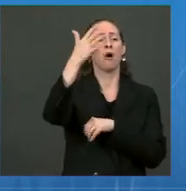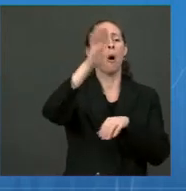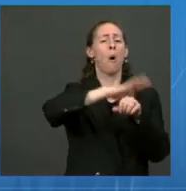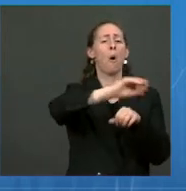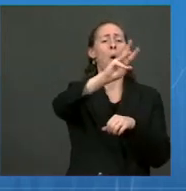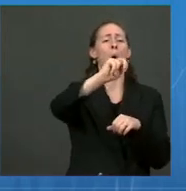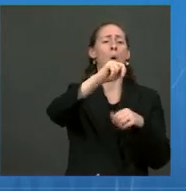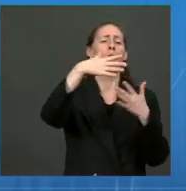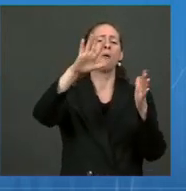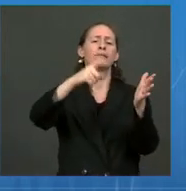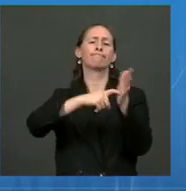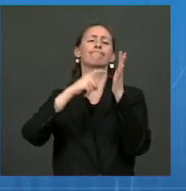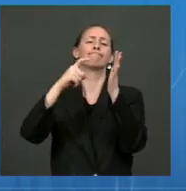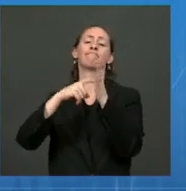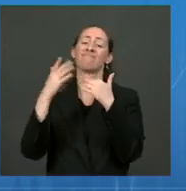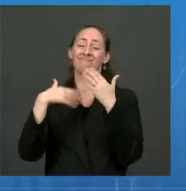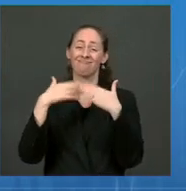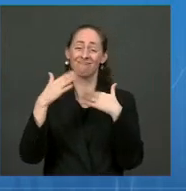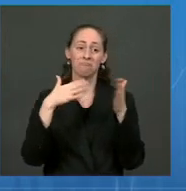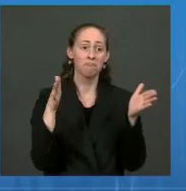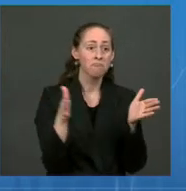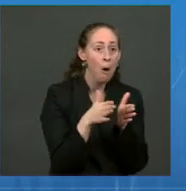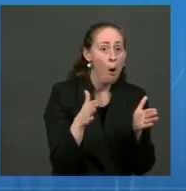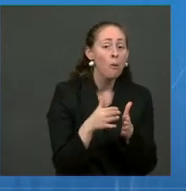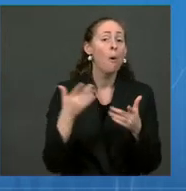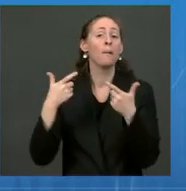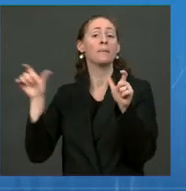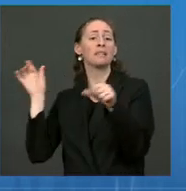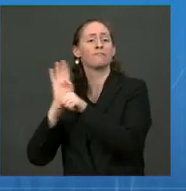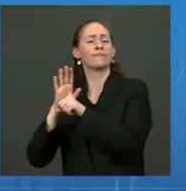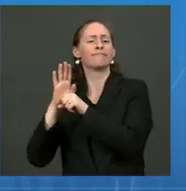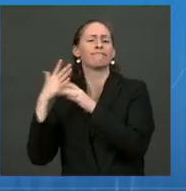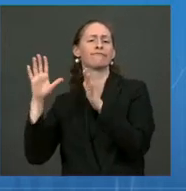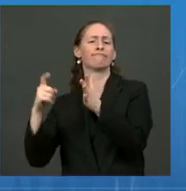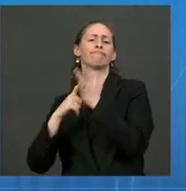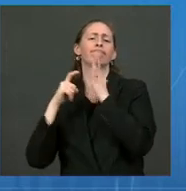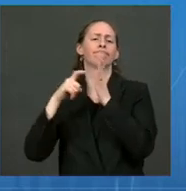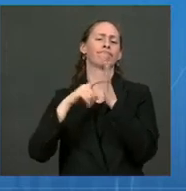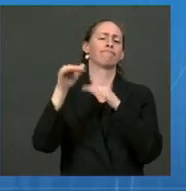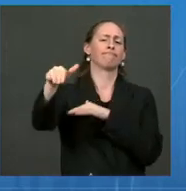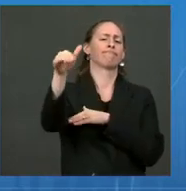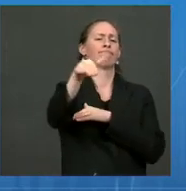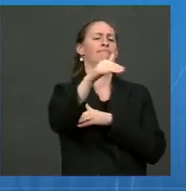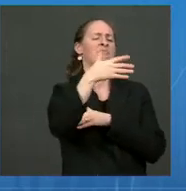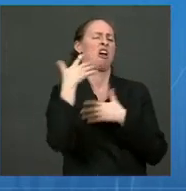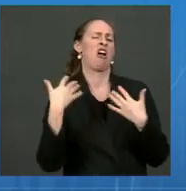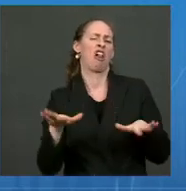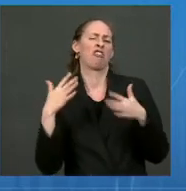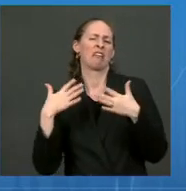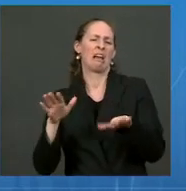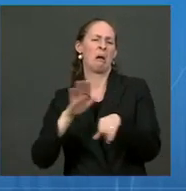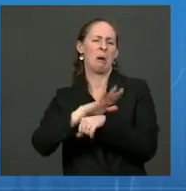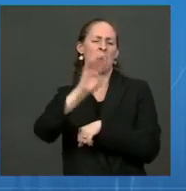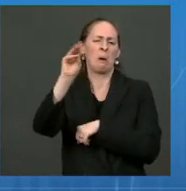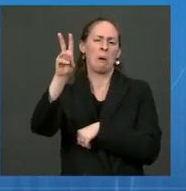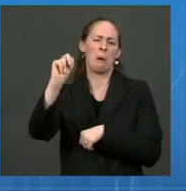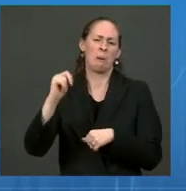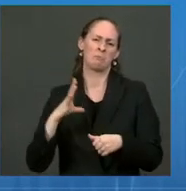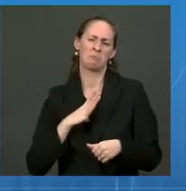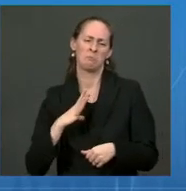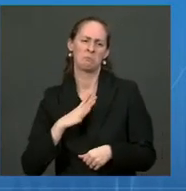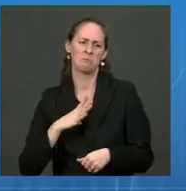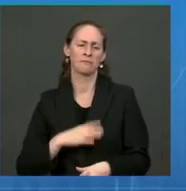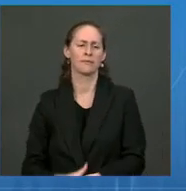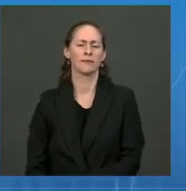and small businesses and other organizations step up each and every day with vaccination requirements. Your second